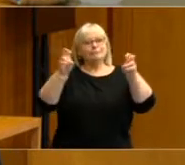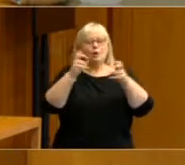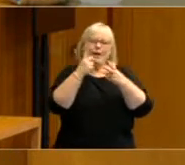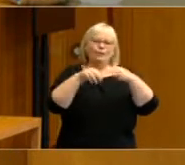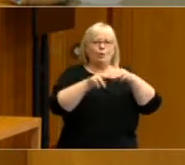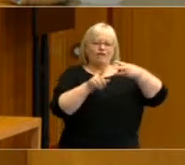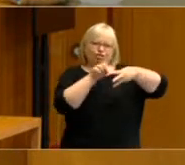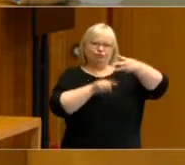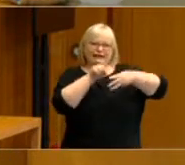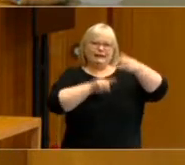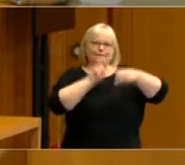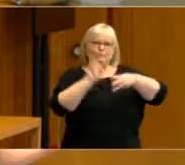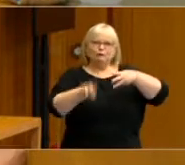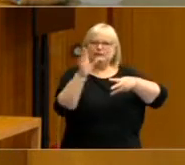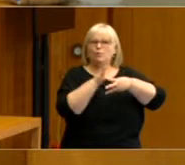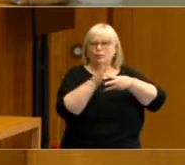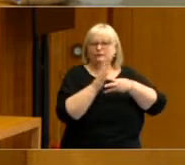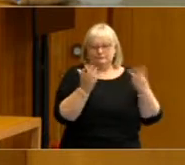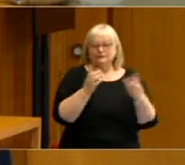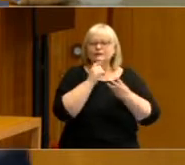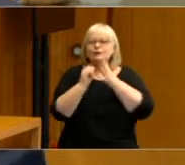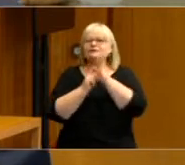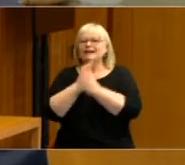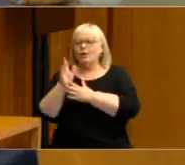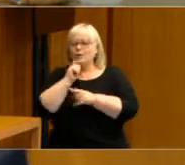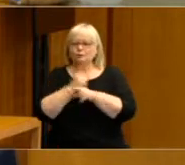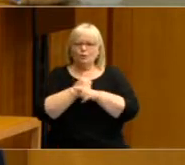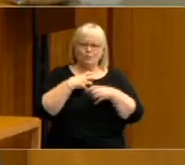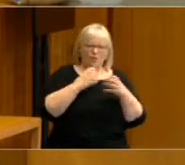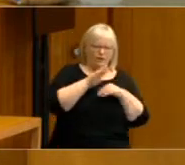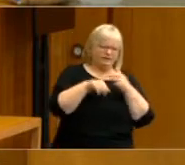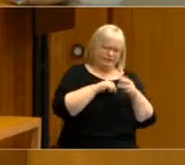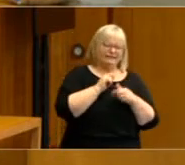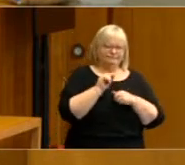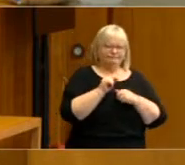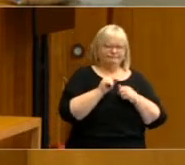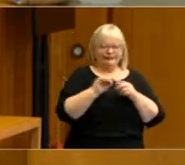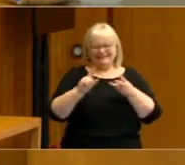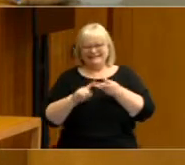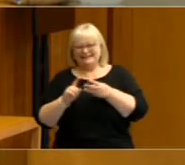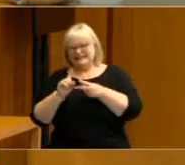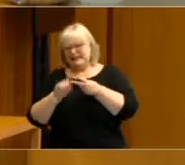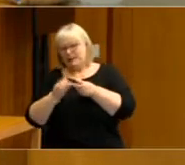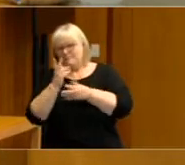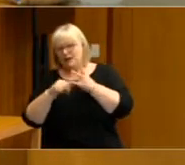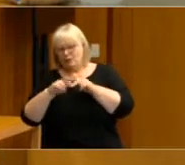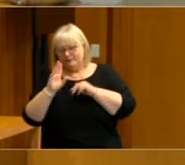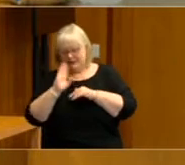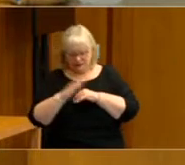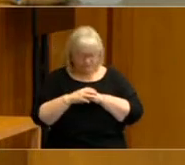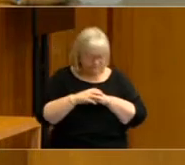three election issues and Sarah will talk a bit more about that in the second part of the presentation.